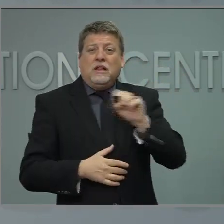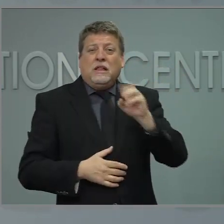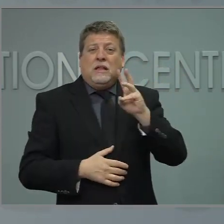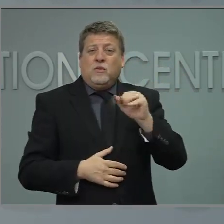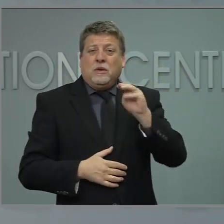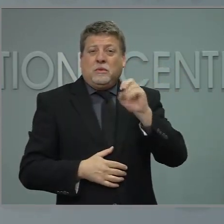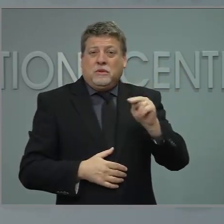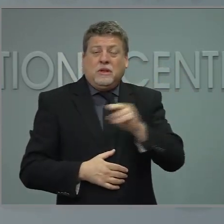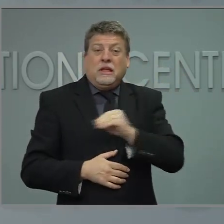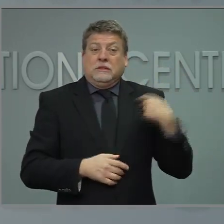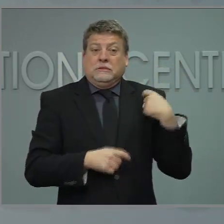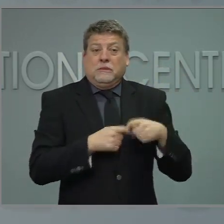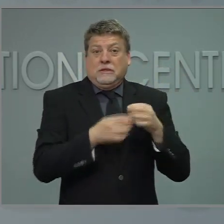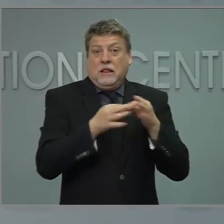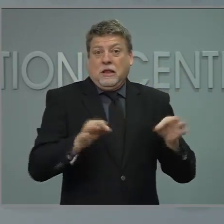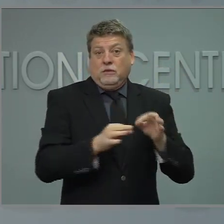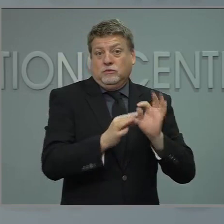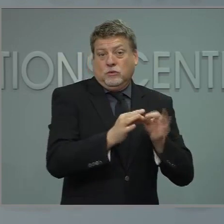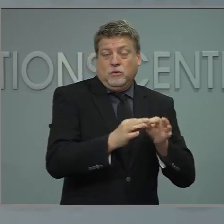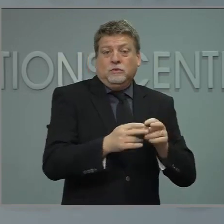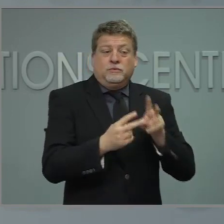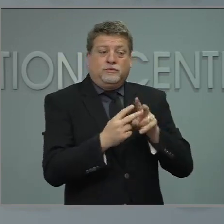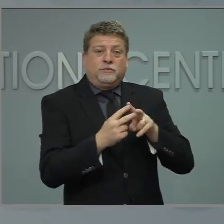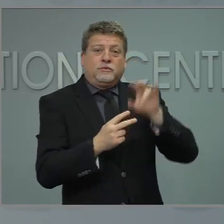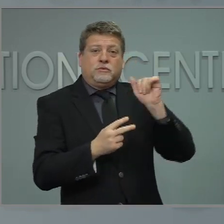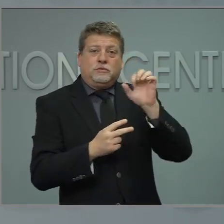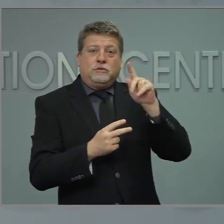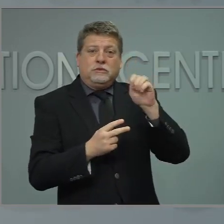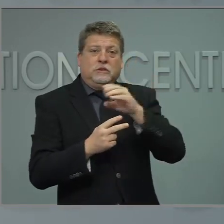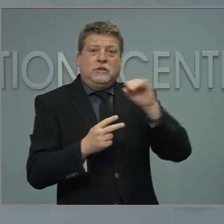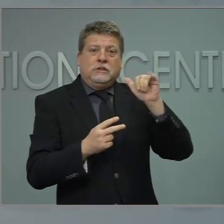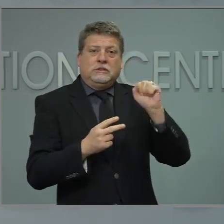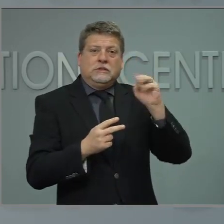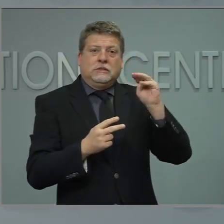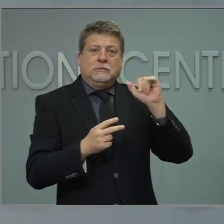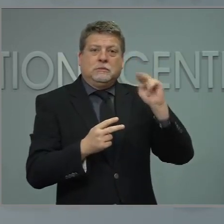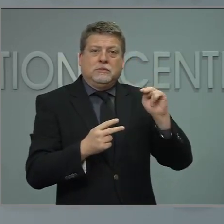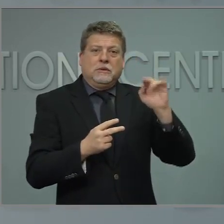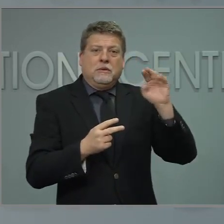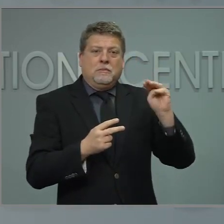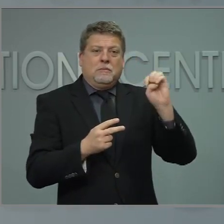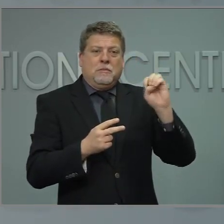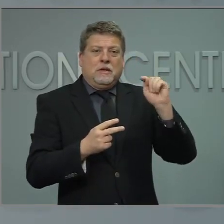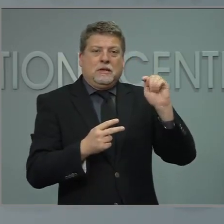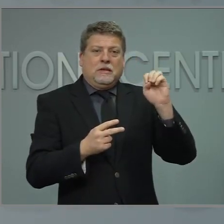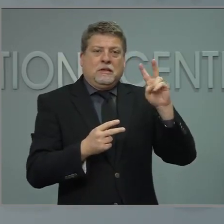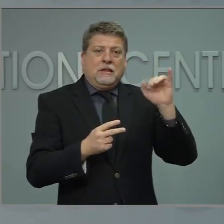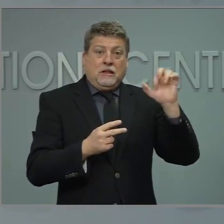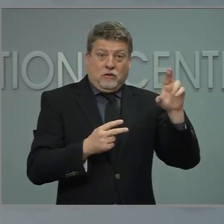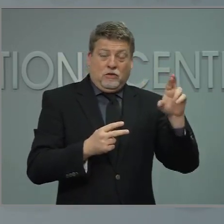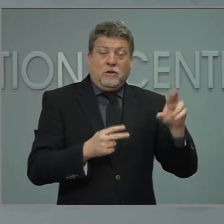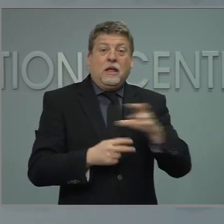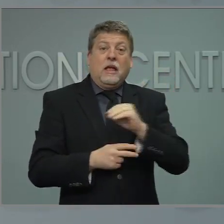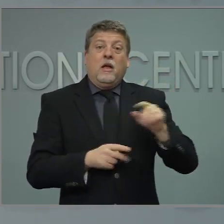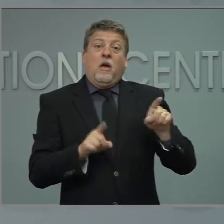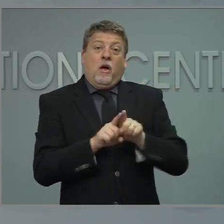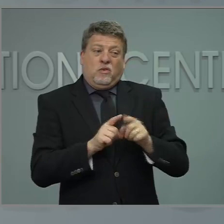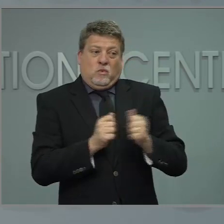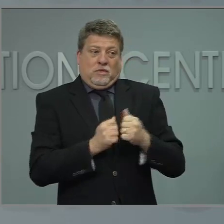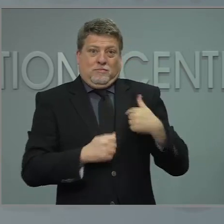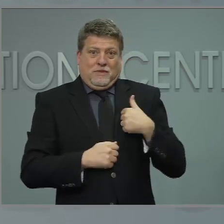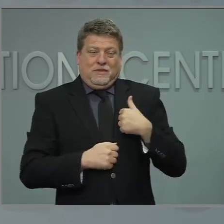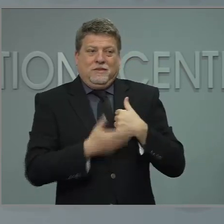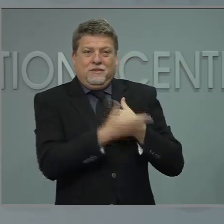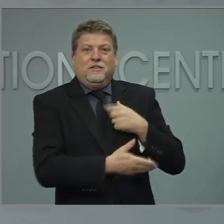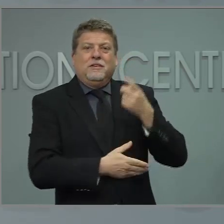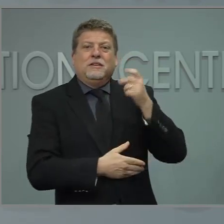We also have with us our Secretary of our Department of Health and Human Services, Dr. Mandy Cohen, and we will call on her